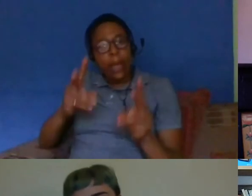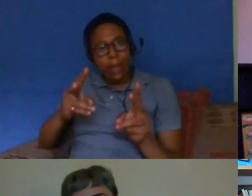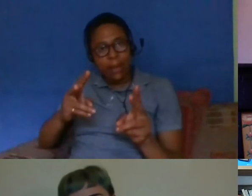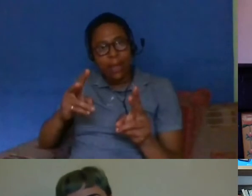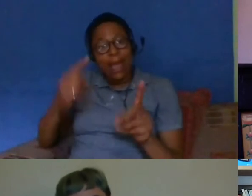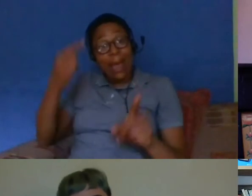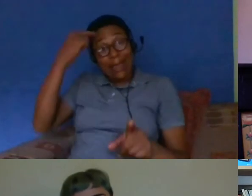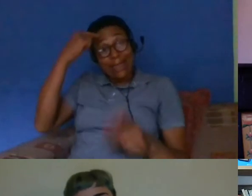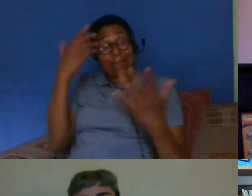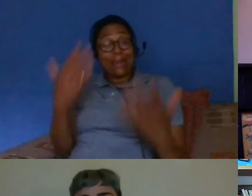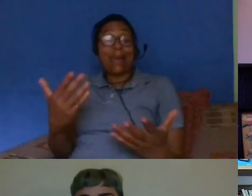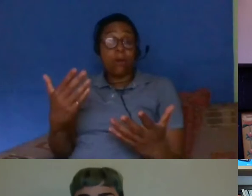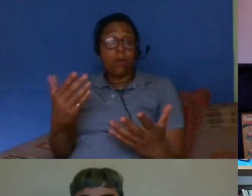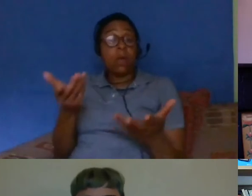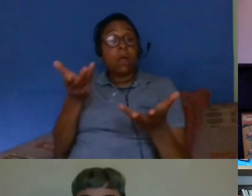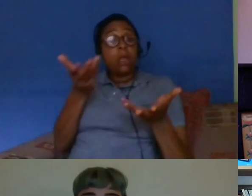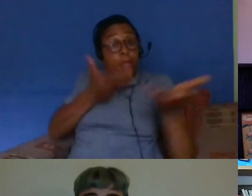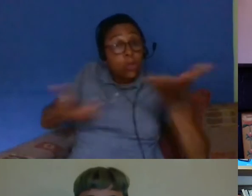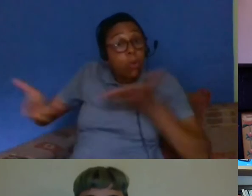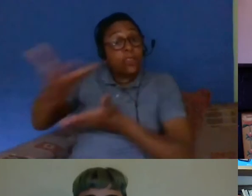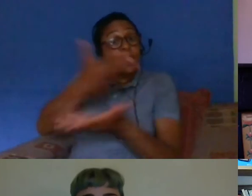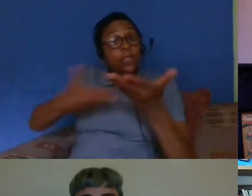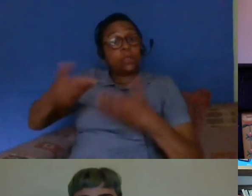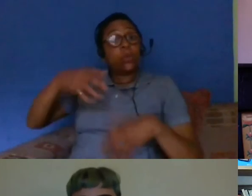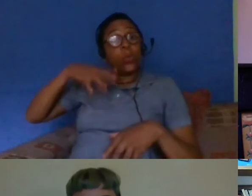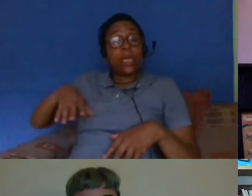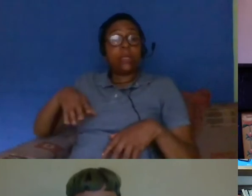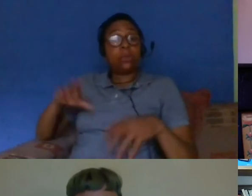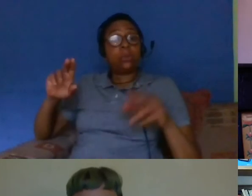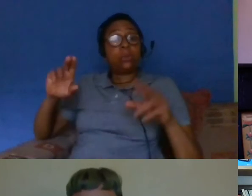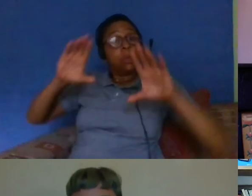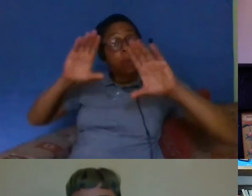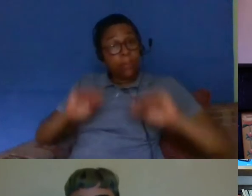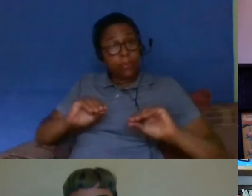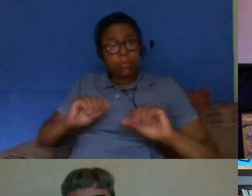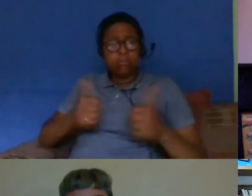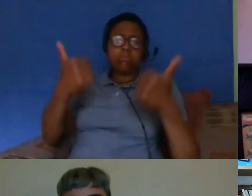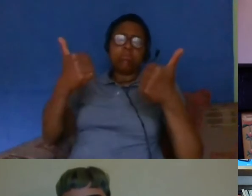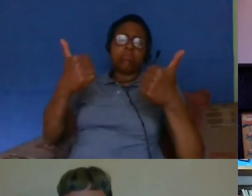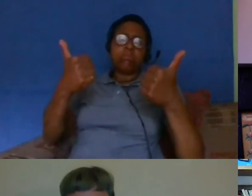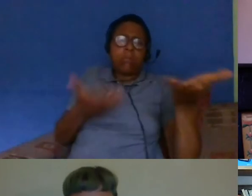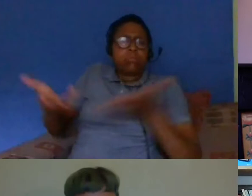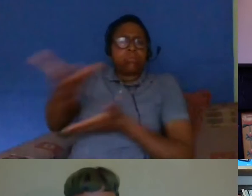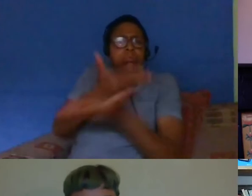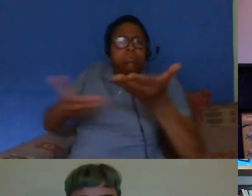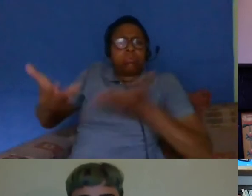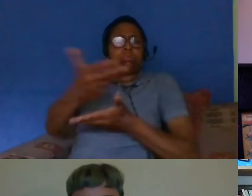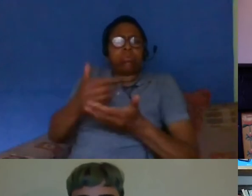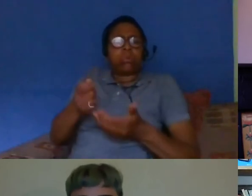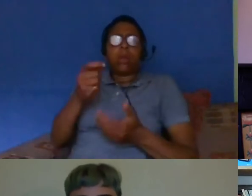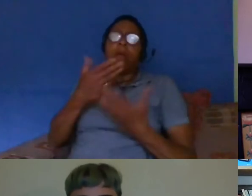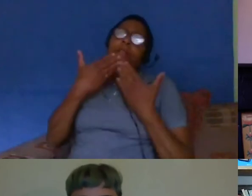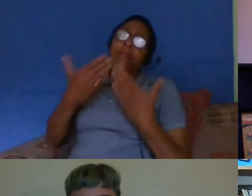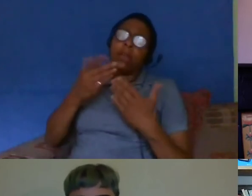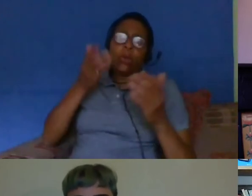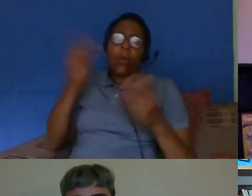now time to bring this conversation to a close um it's been a really brilliant evening i'm so grateful to have heard from both of you on these issues um at such a demanding